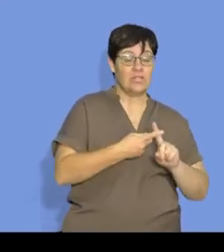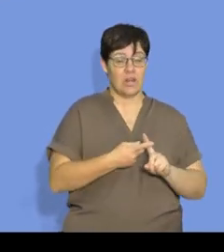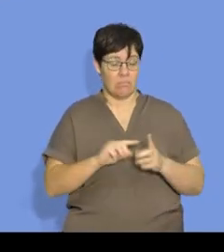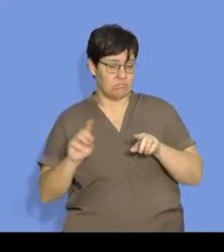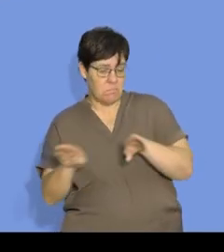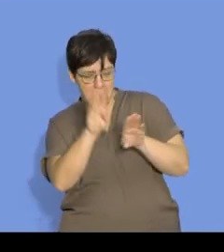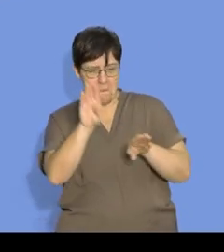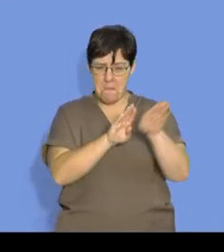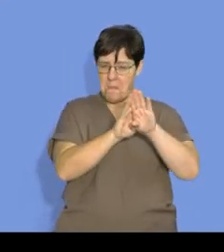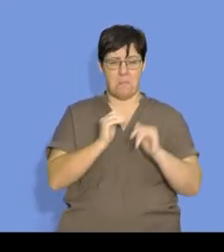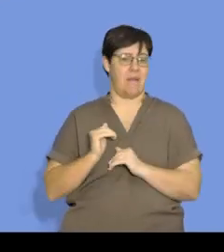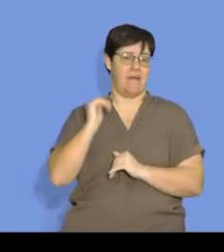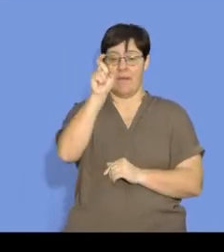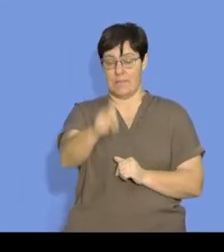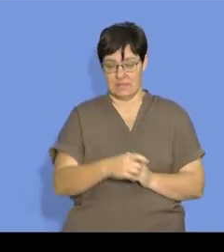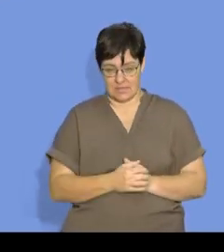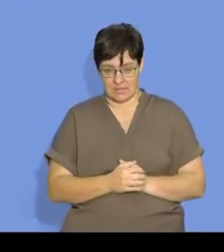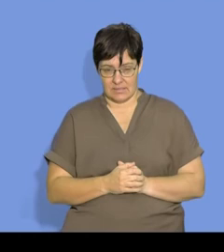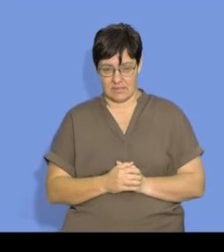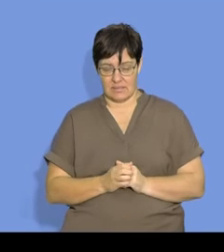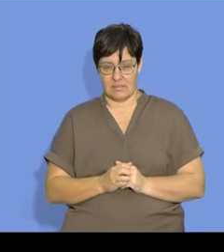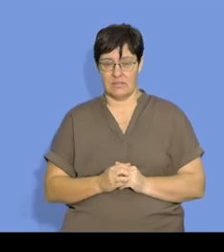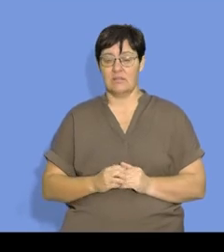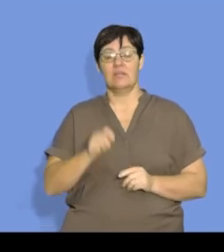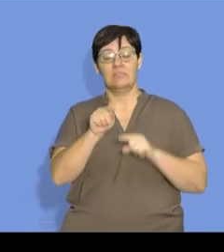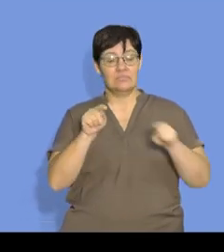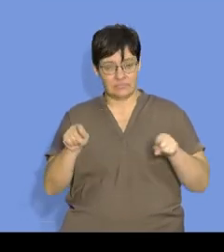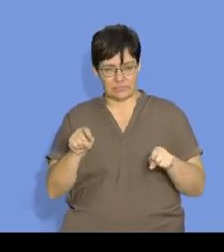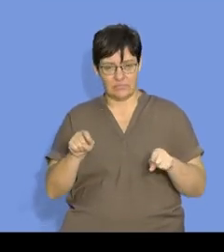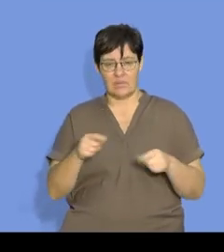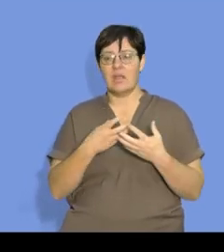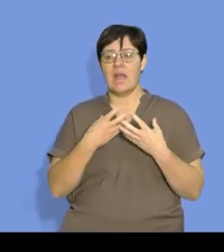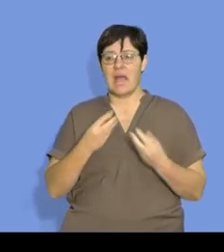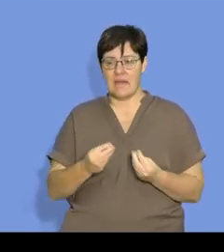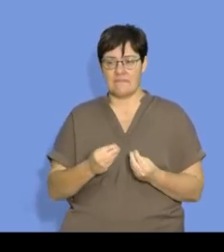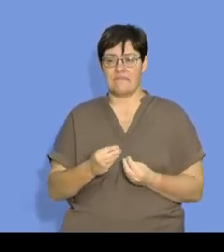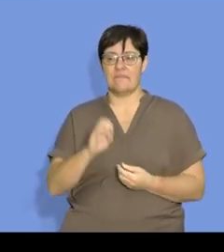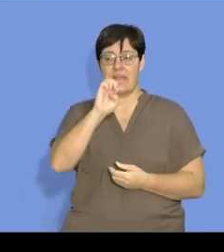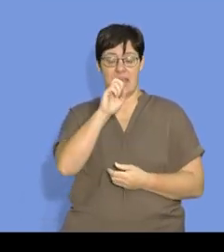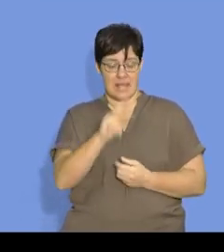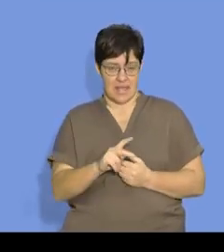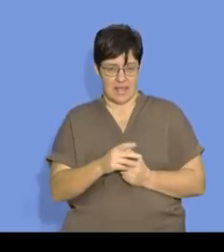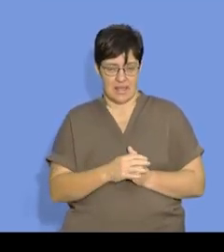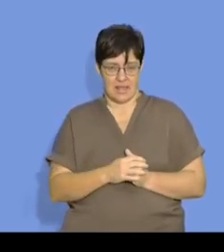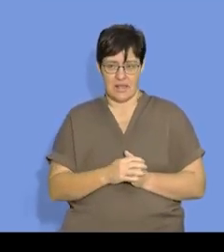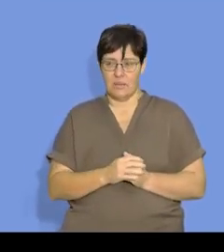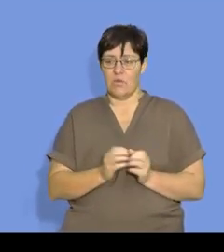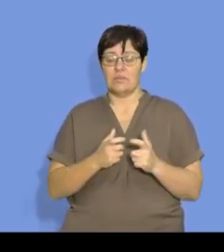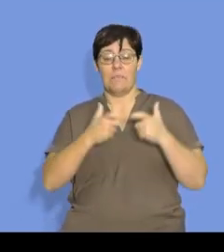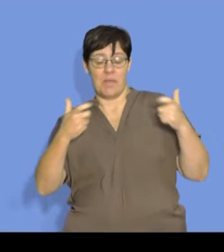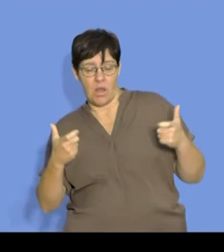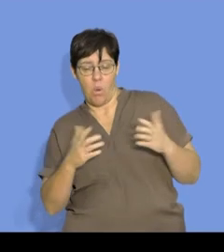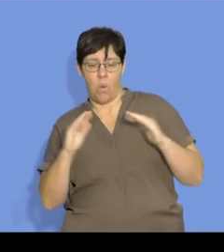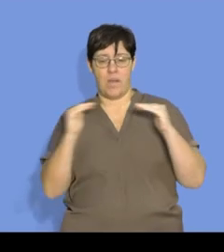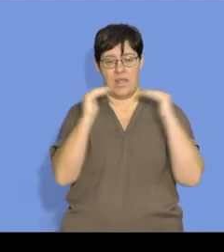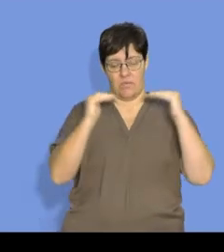collisions that take place. And that collisions, that particles must have a kinetic energy that is